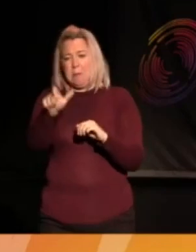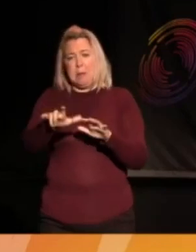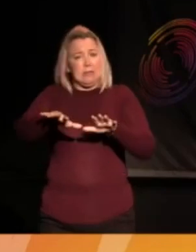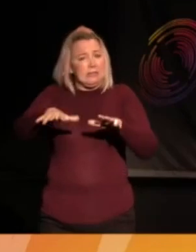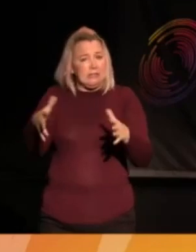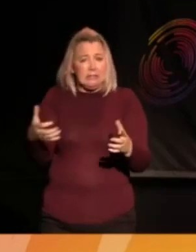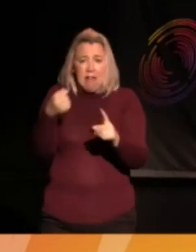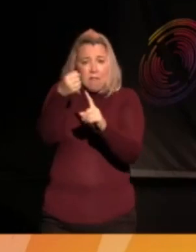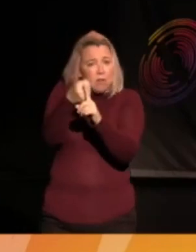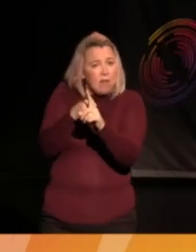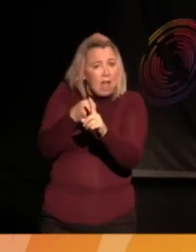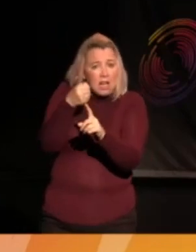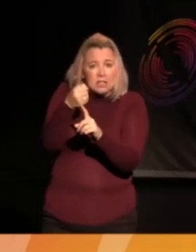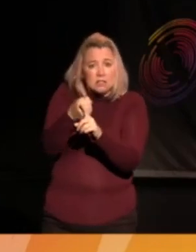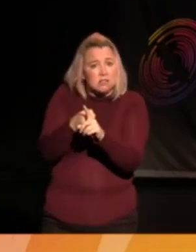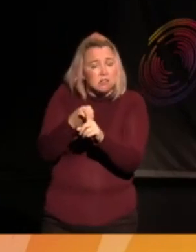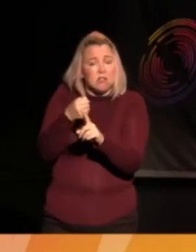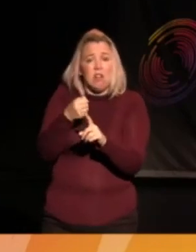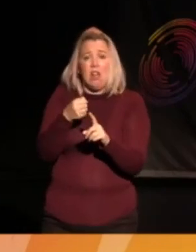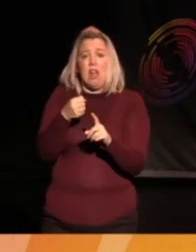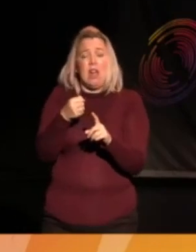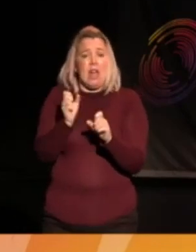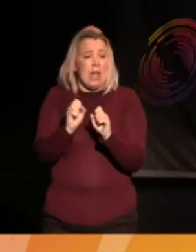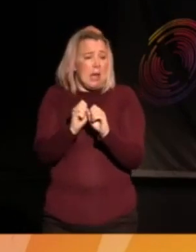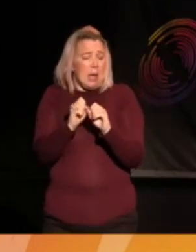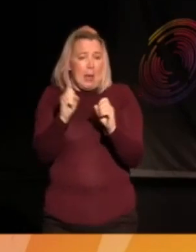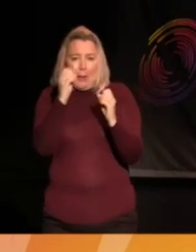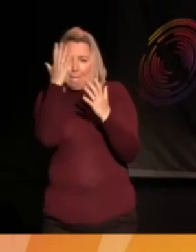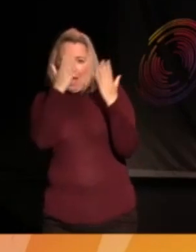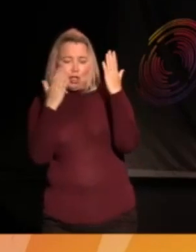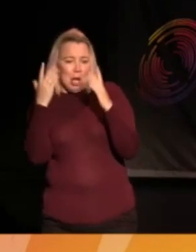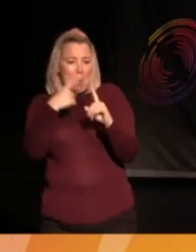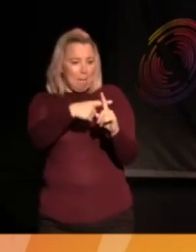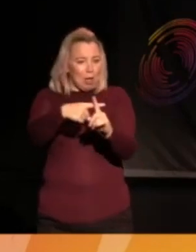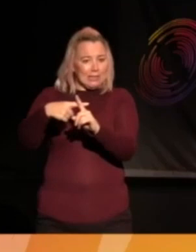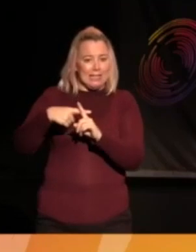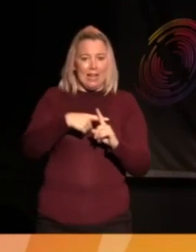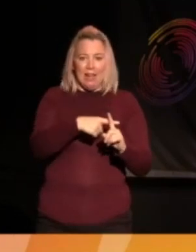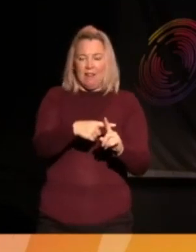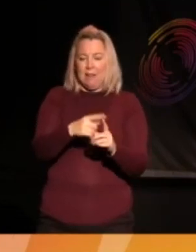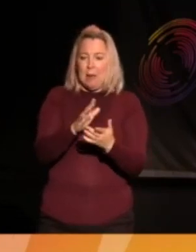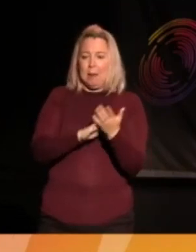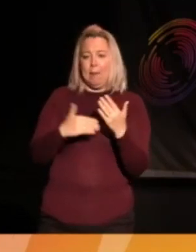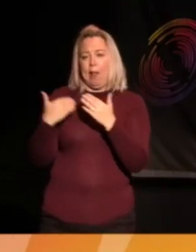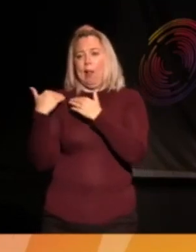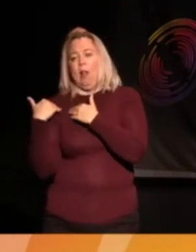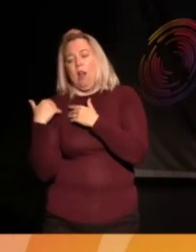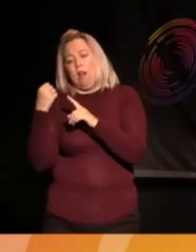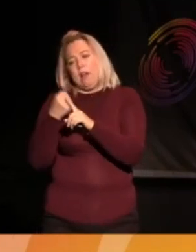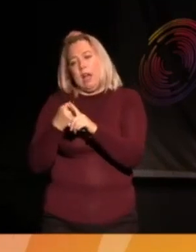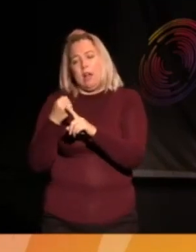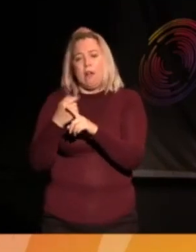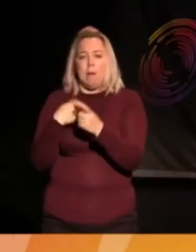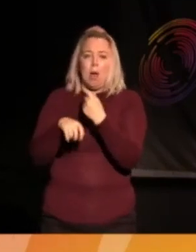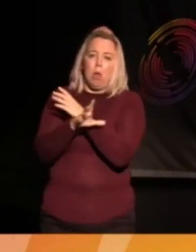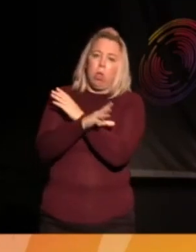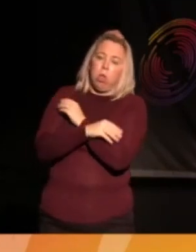fight in the way that they do, though, imagine how much positive energy would be if people were released from that. I read